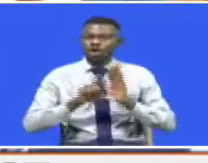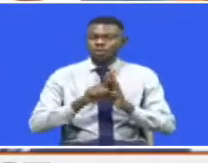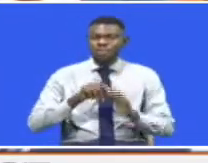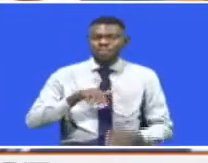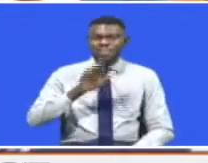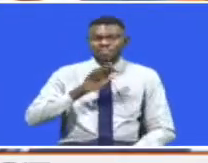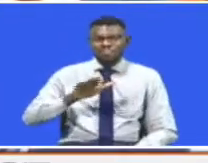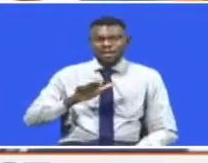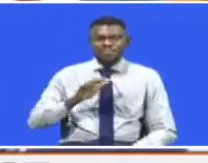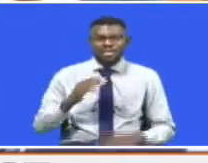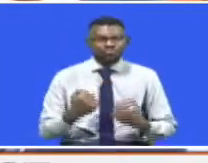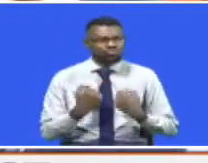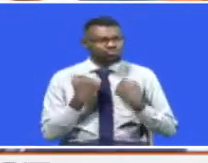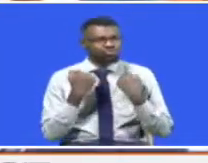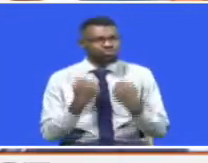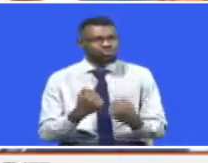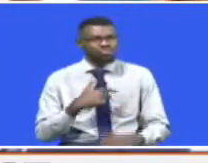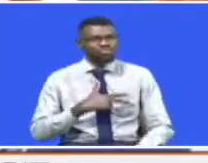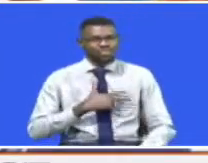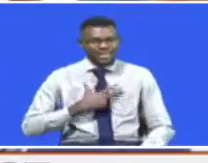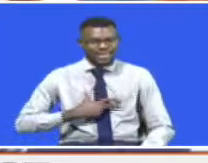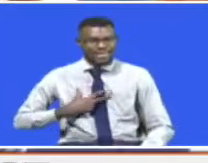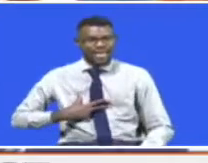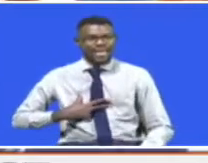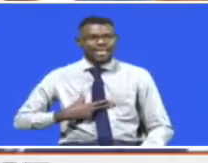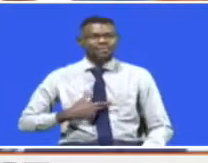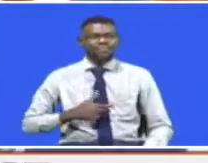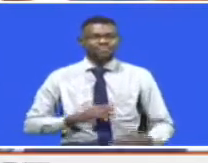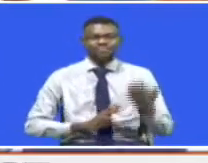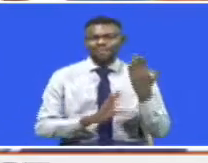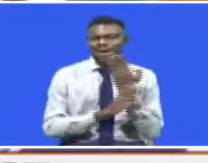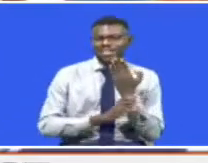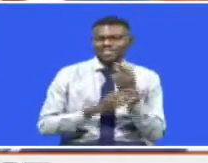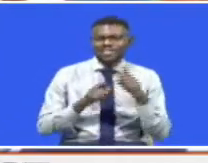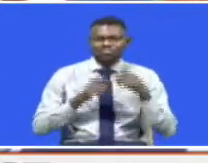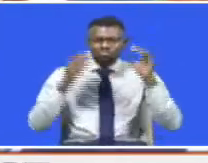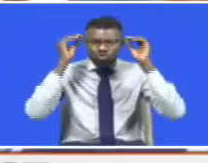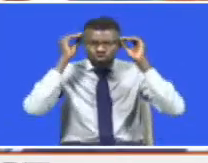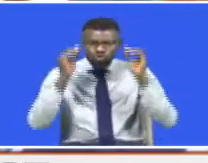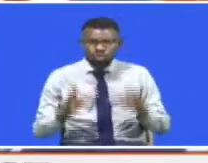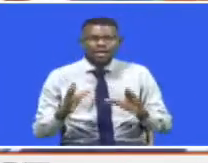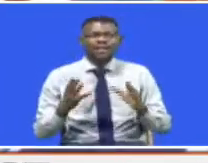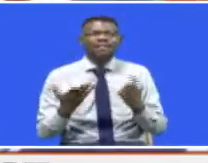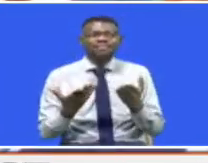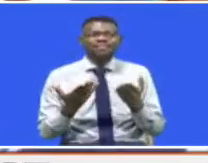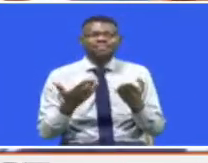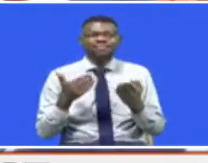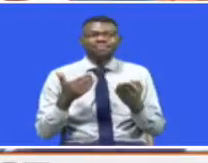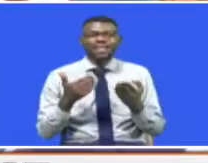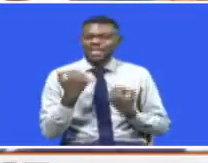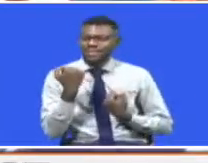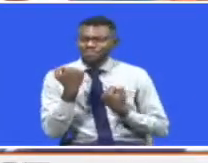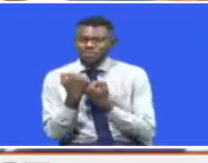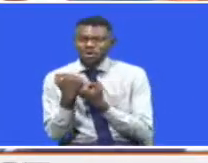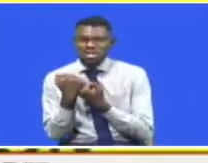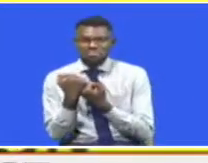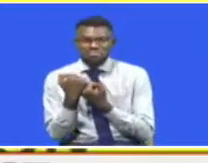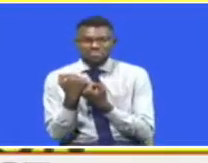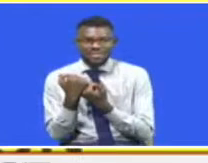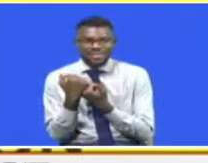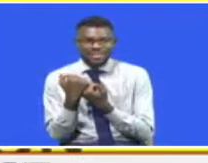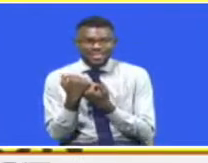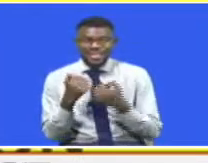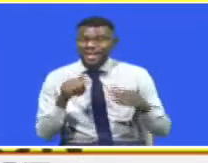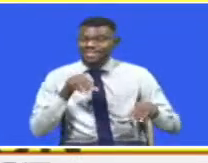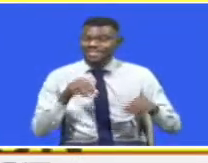special needs education in the Republic and make sure that the learners across the country actually are supported as per the Disability